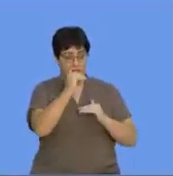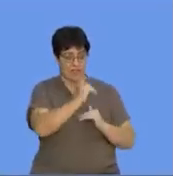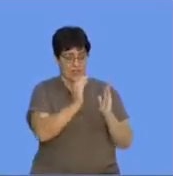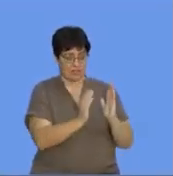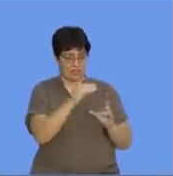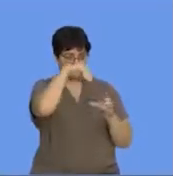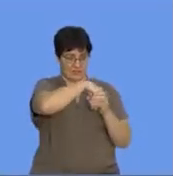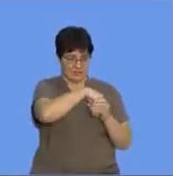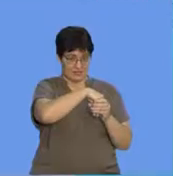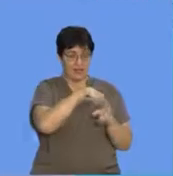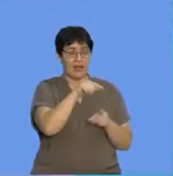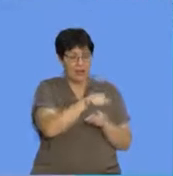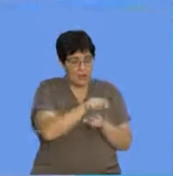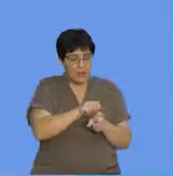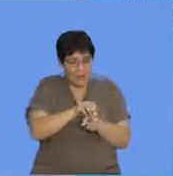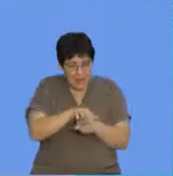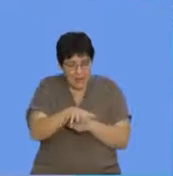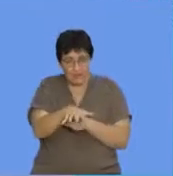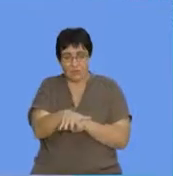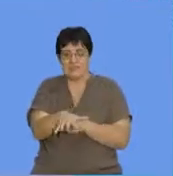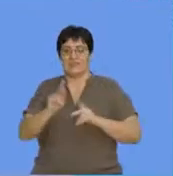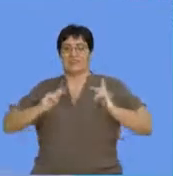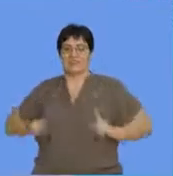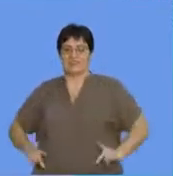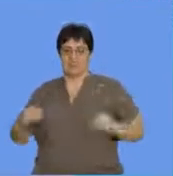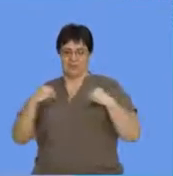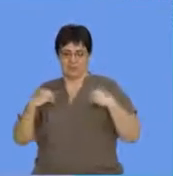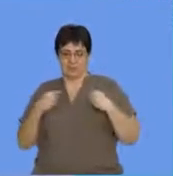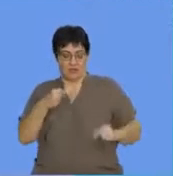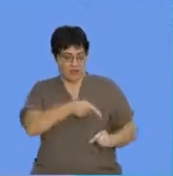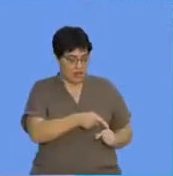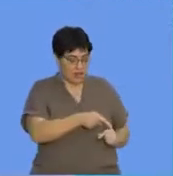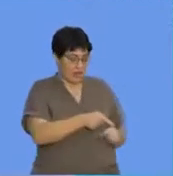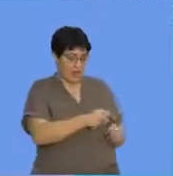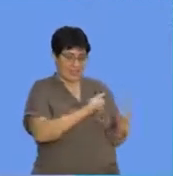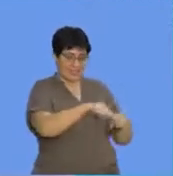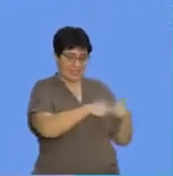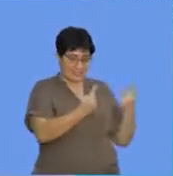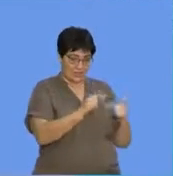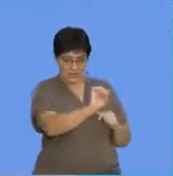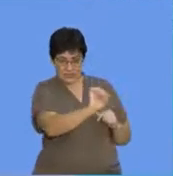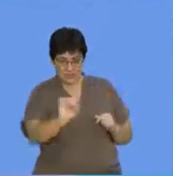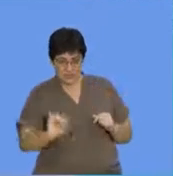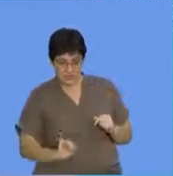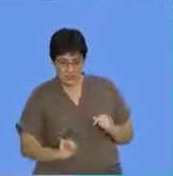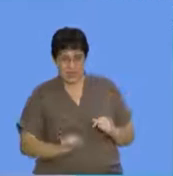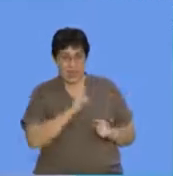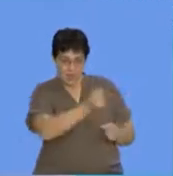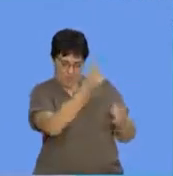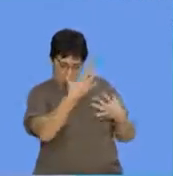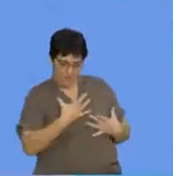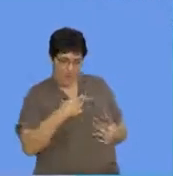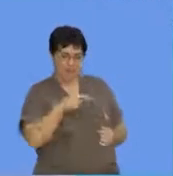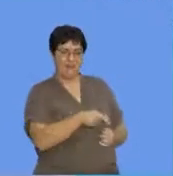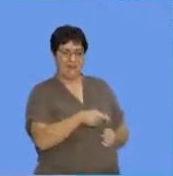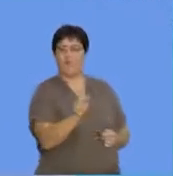definitely influence the physical properties. So if the packaging is different, then it follows that also